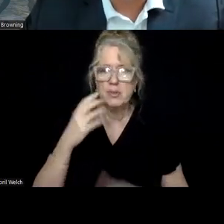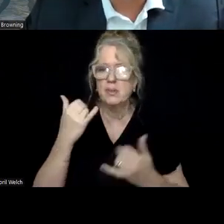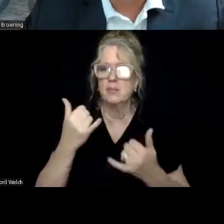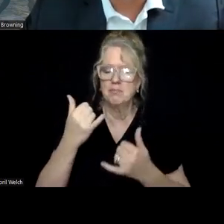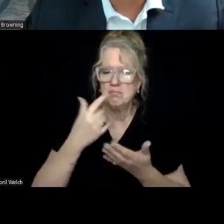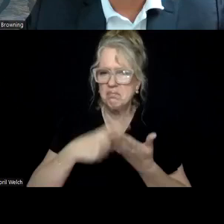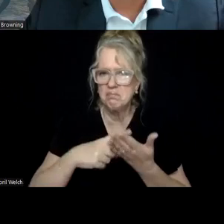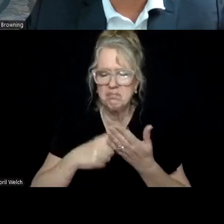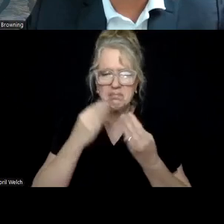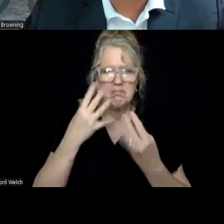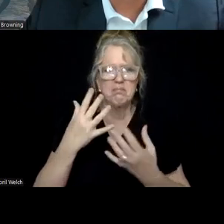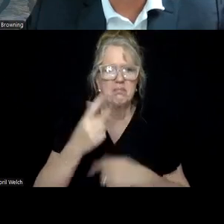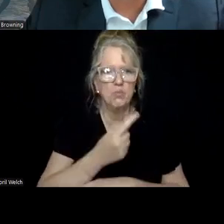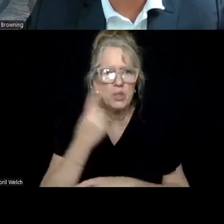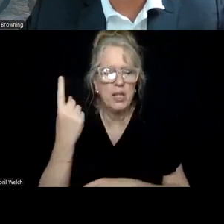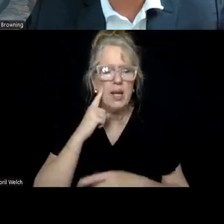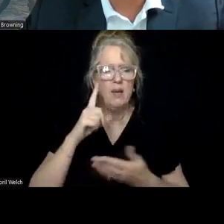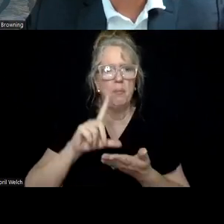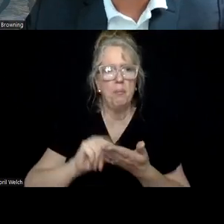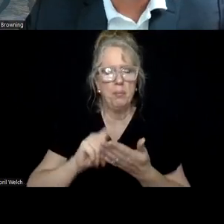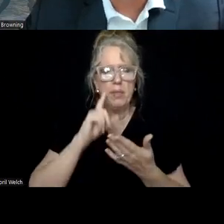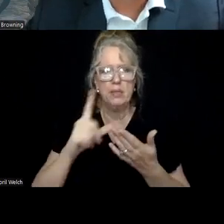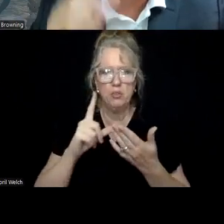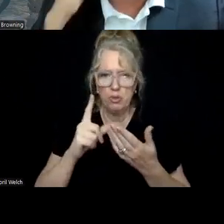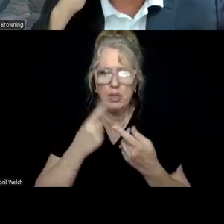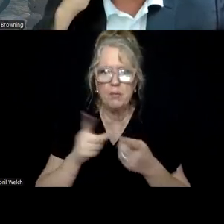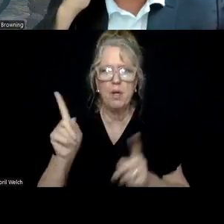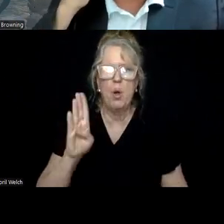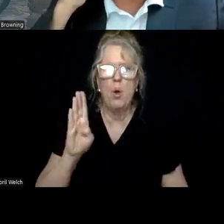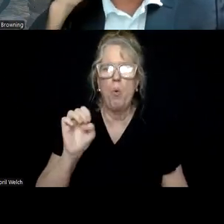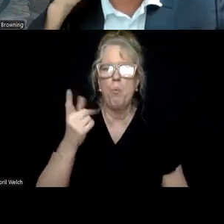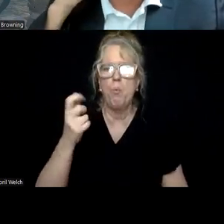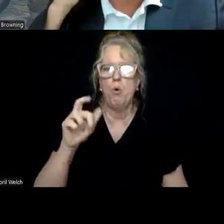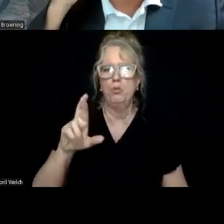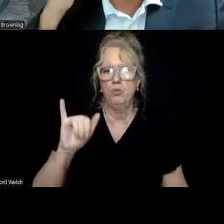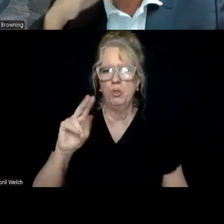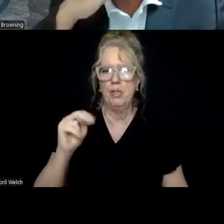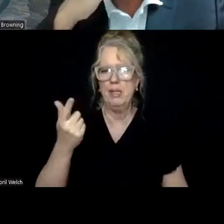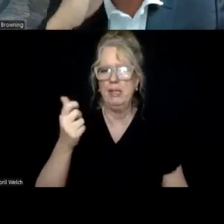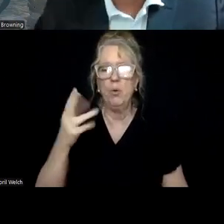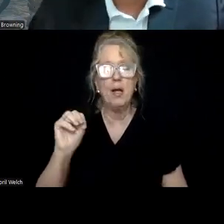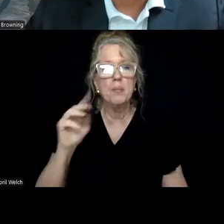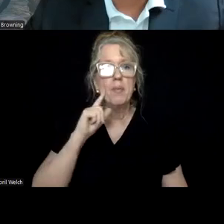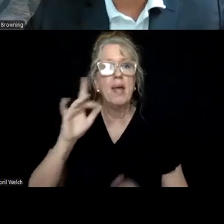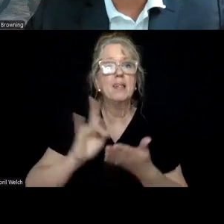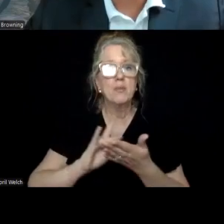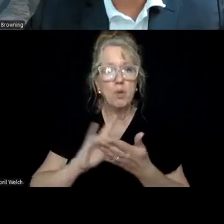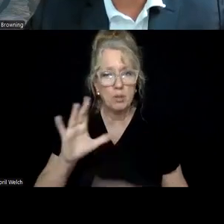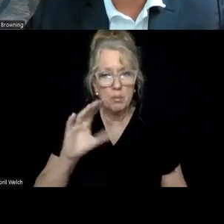publication put out by Boringer Ingelheim, a pharmaceutical company who was looking at